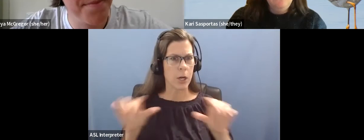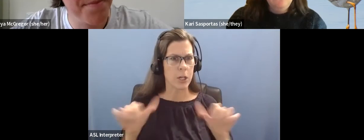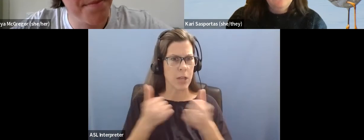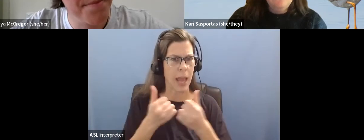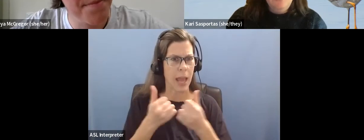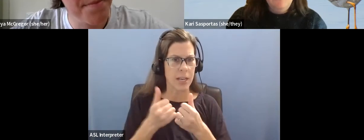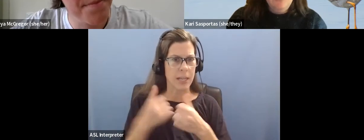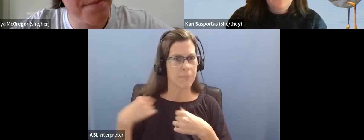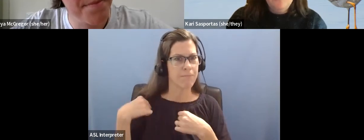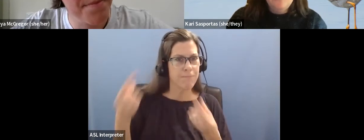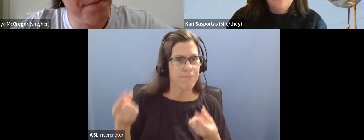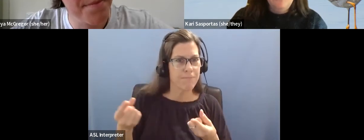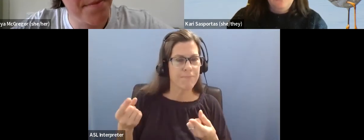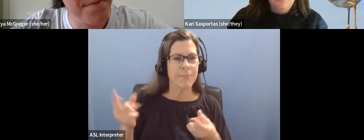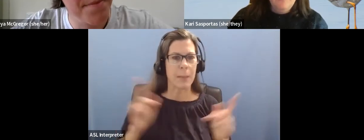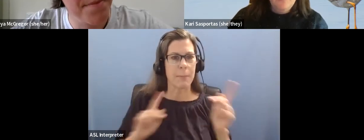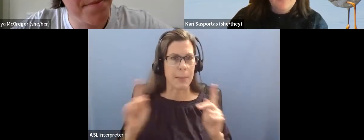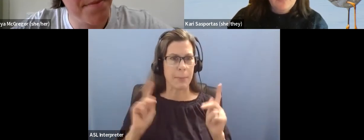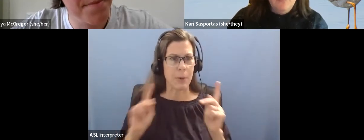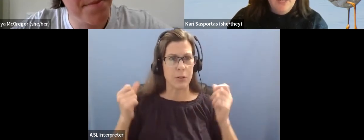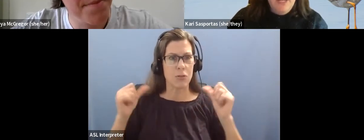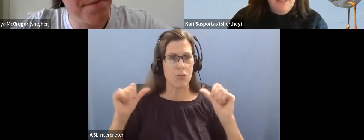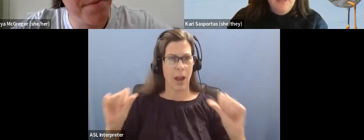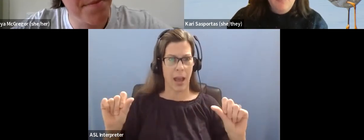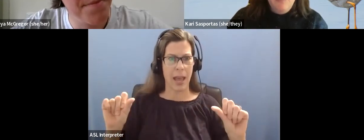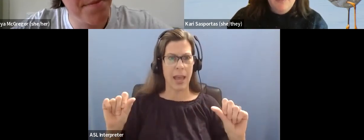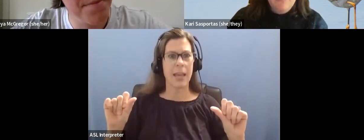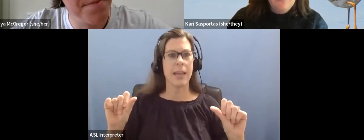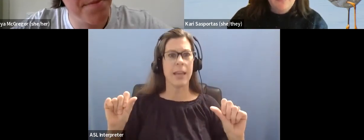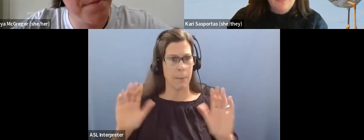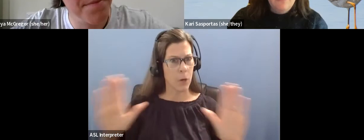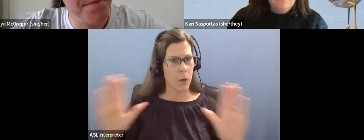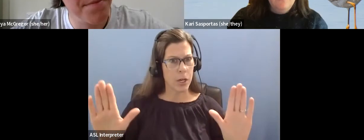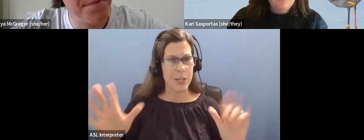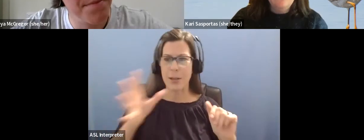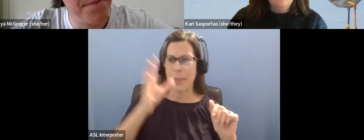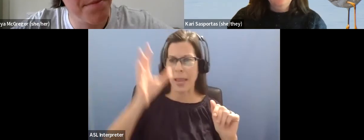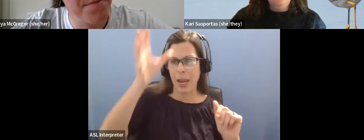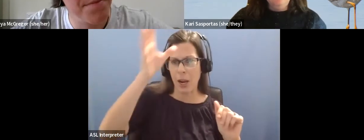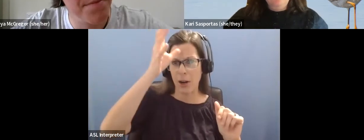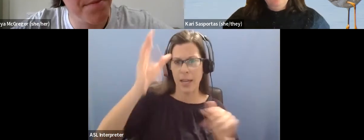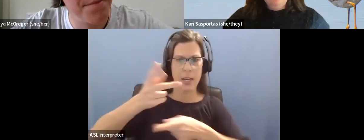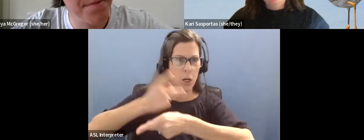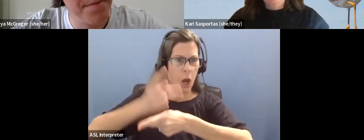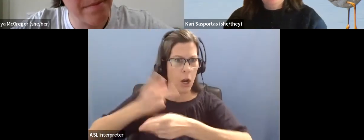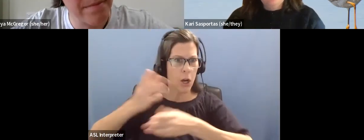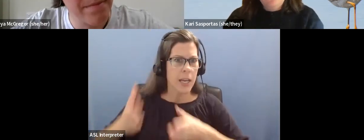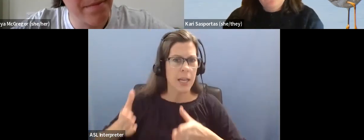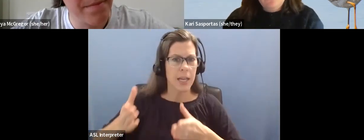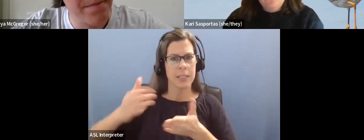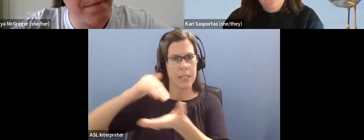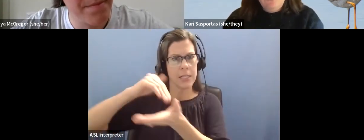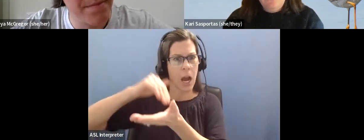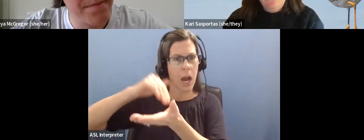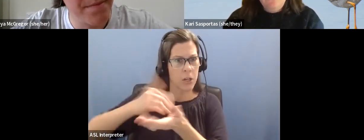there's been a big push, um, largely by my parents and guardians, the medical community to look for a